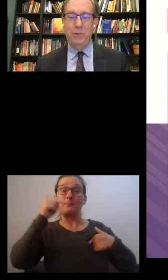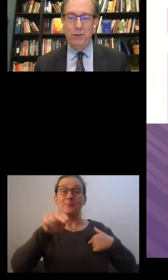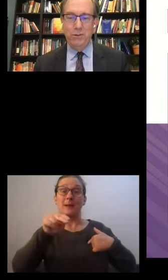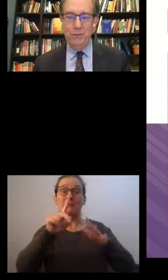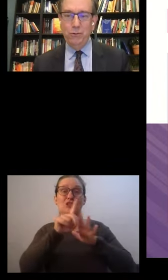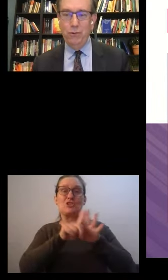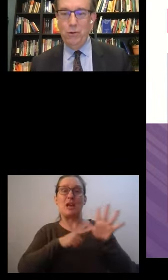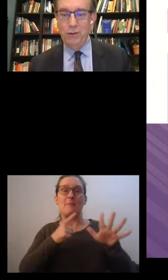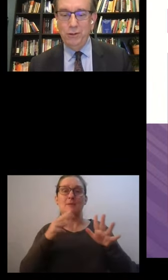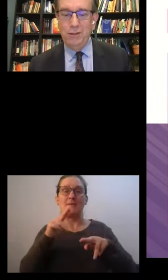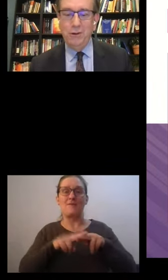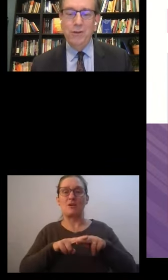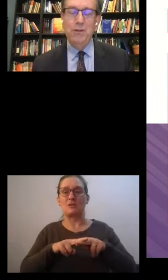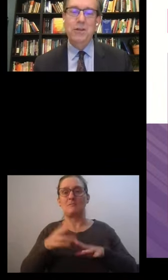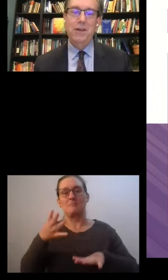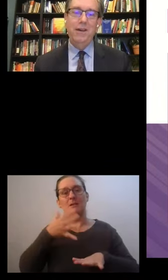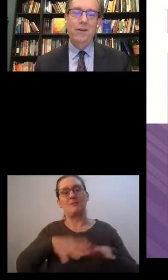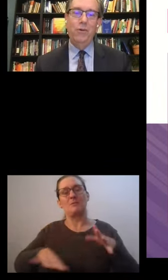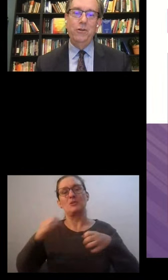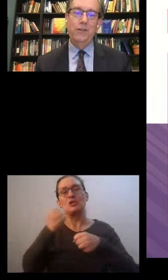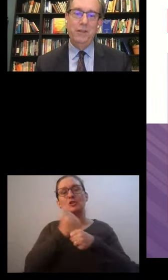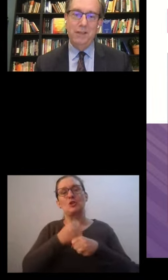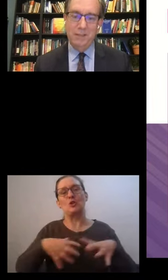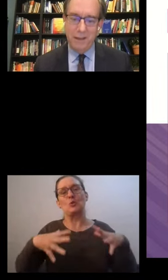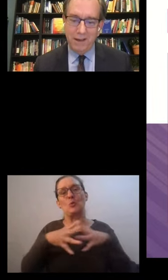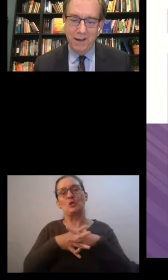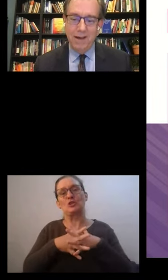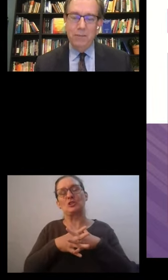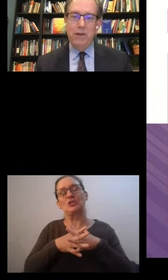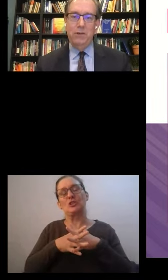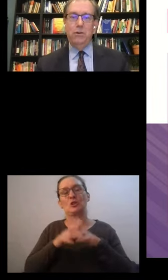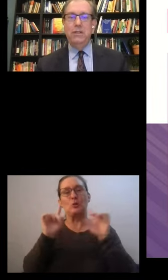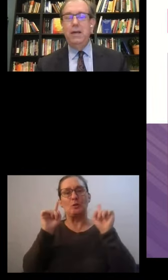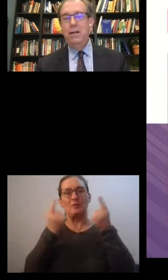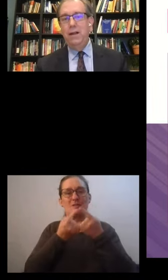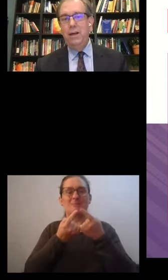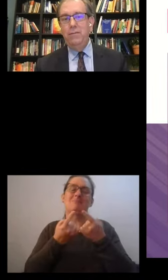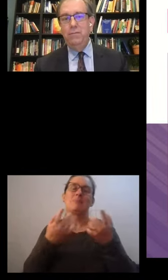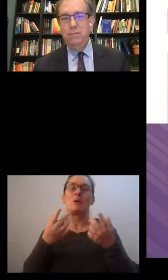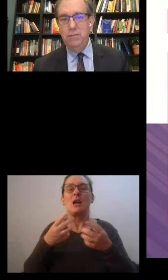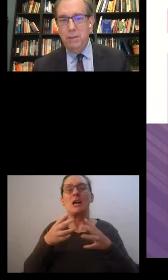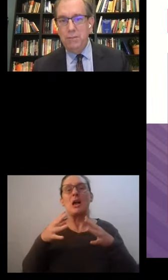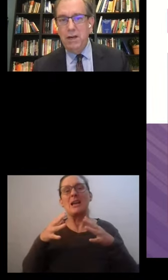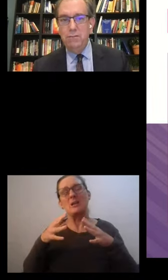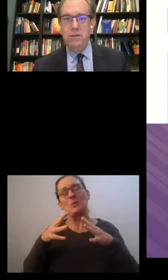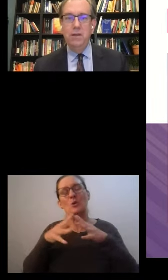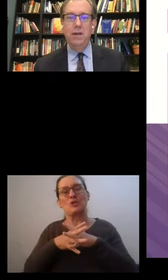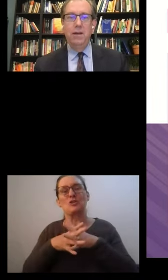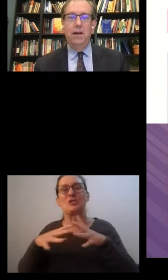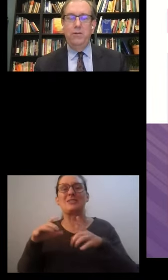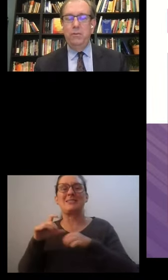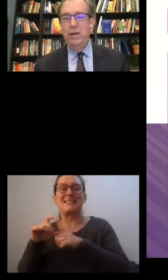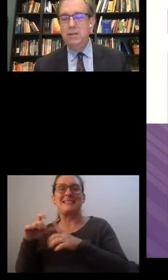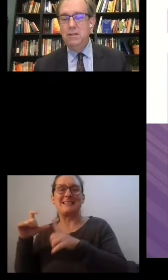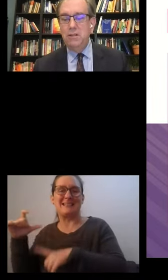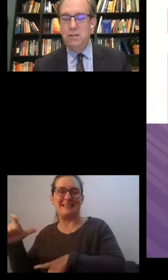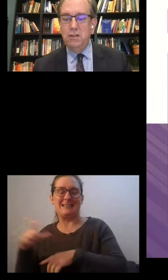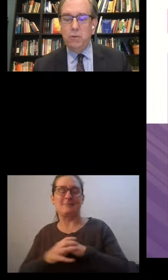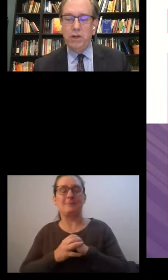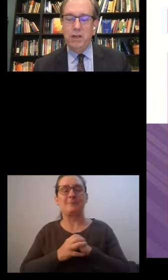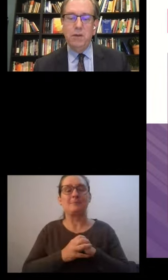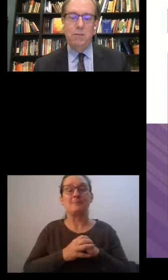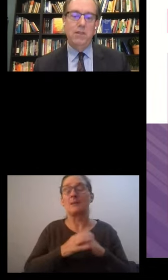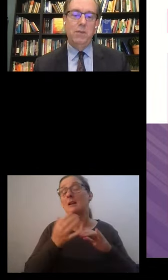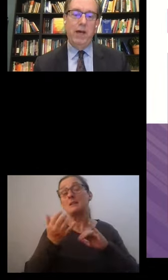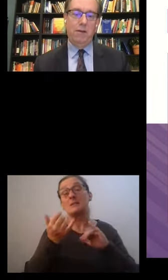GW, George Washington University in Washington, D.C. But as you can tell, I'm sometimes other places.